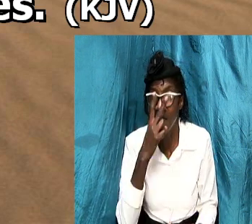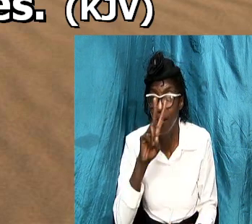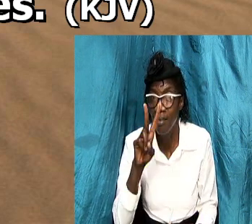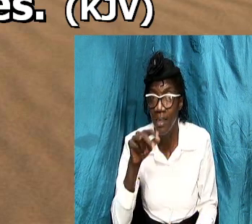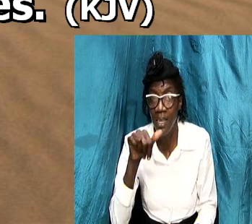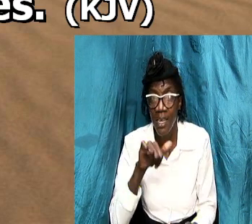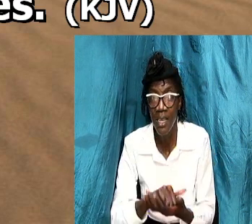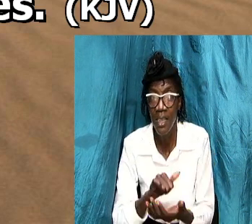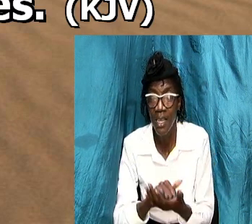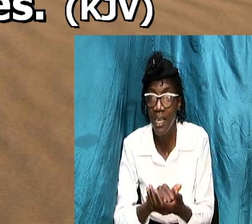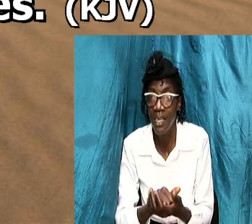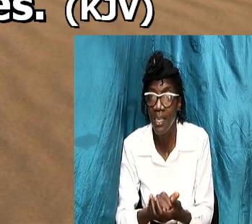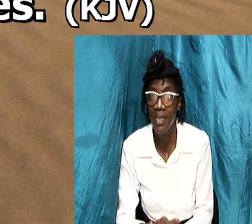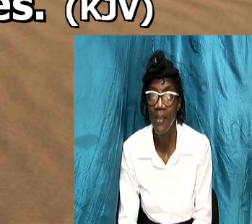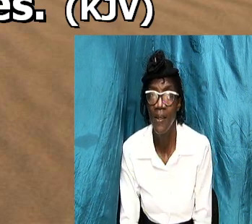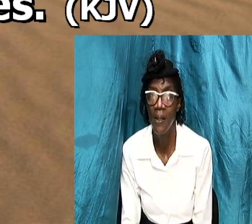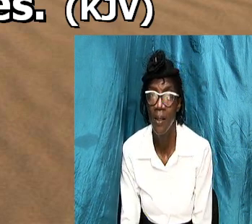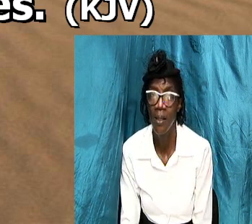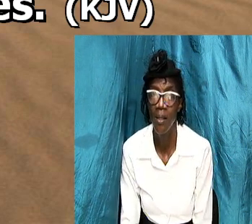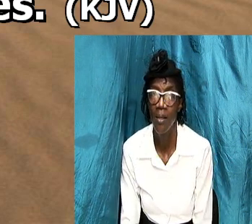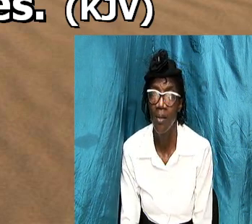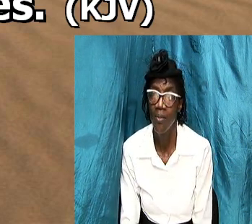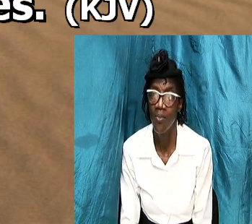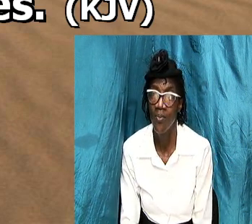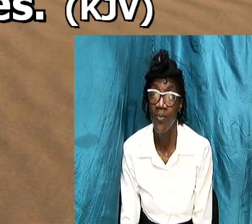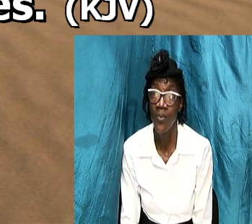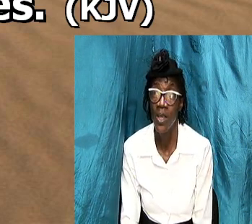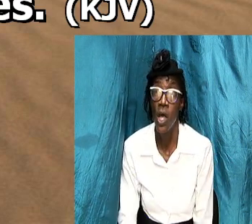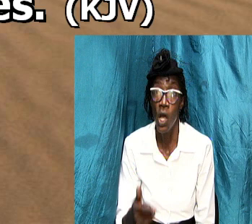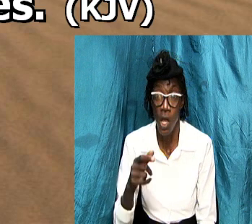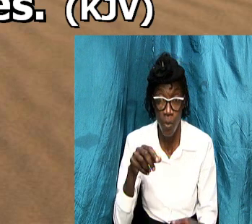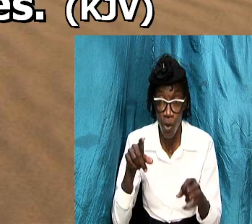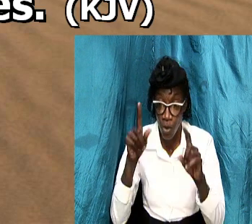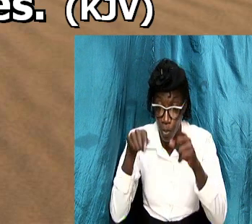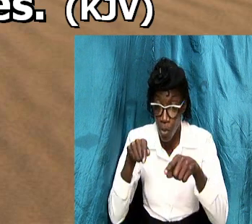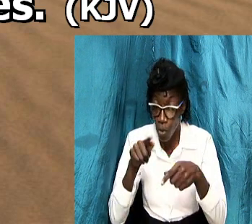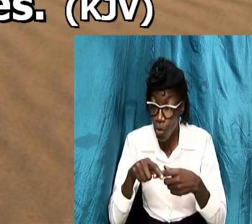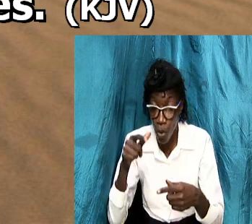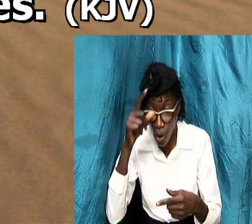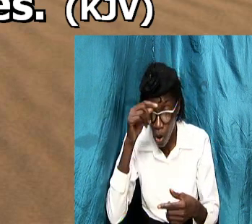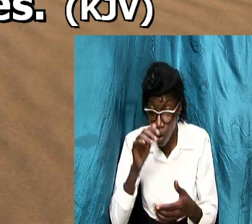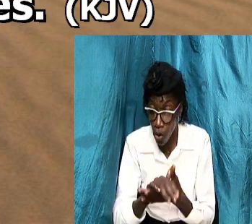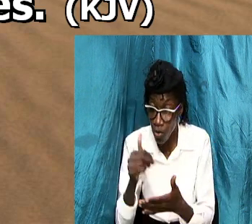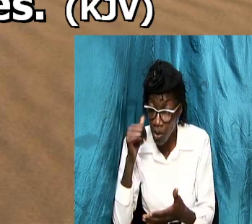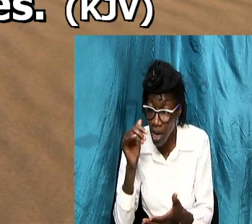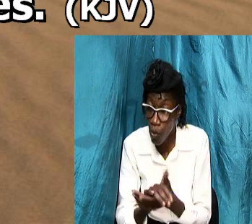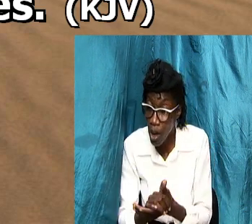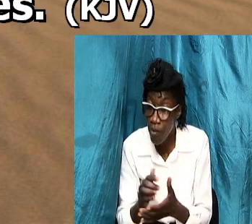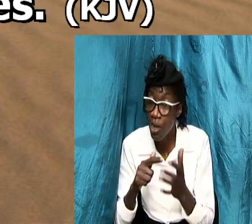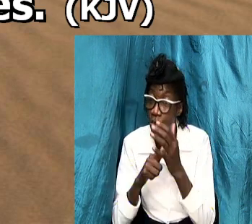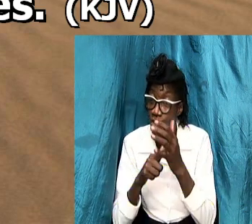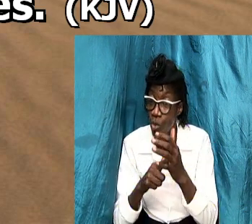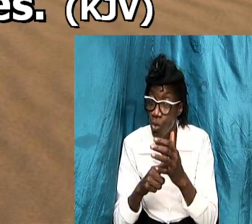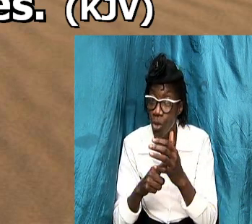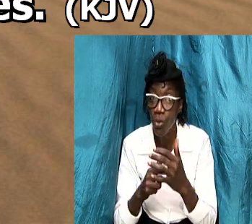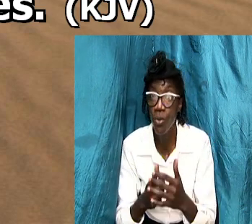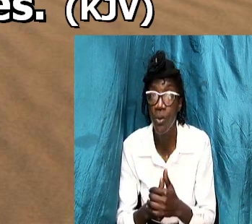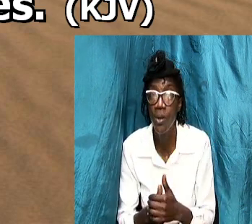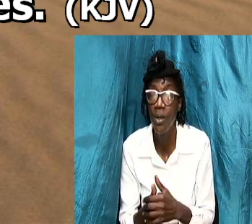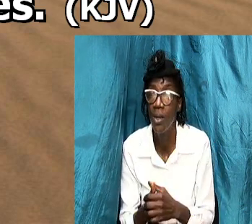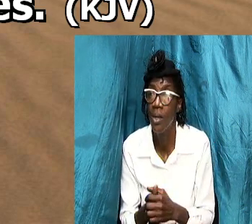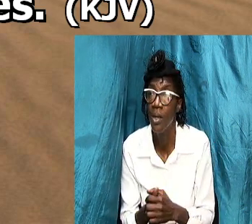to the husband and wife and show us how very important it is that we understand the concept and then we continue from there